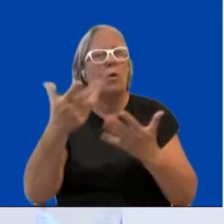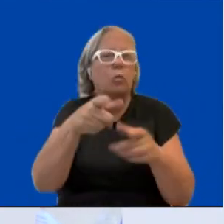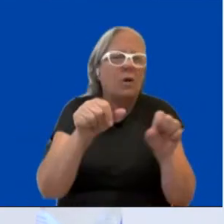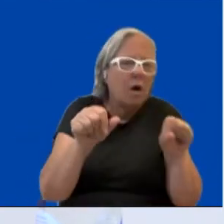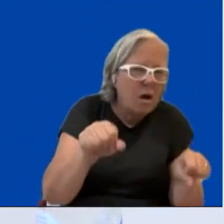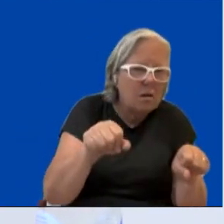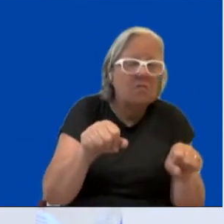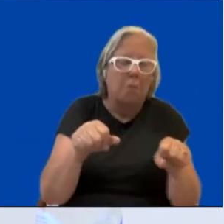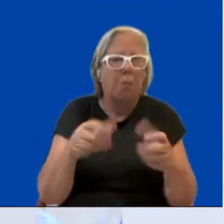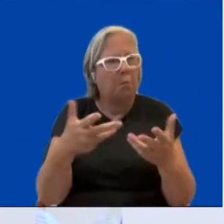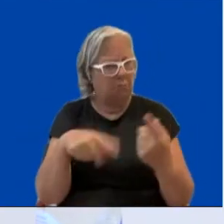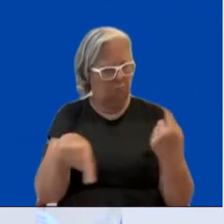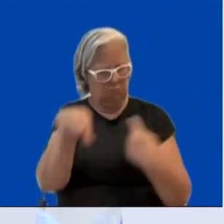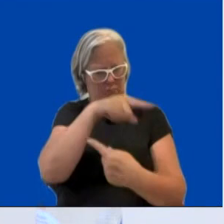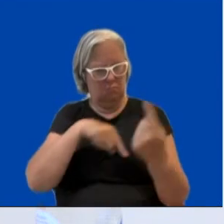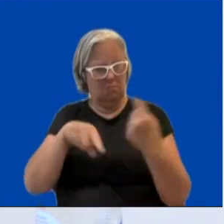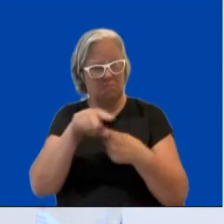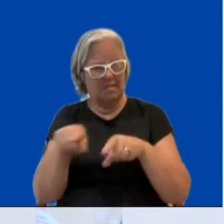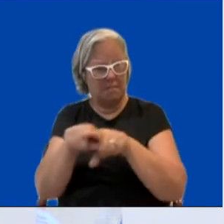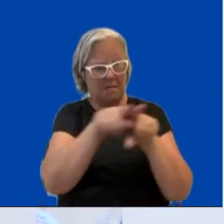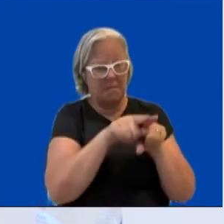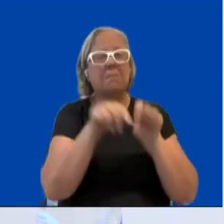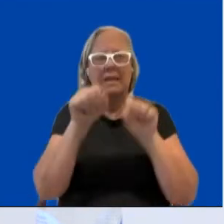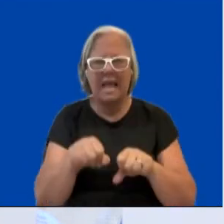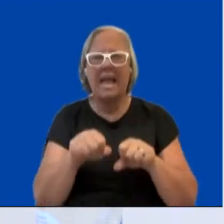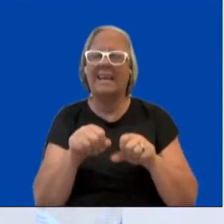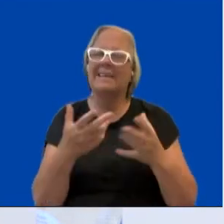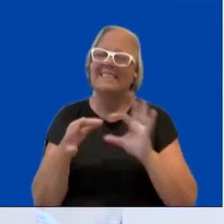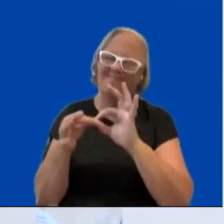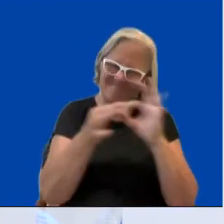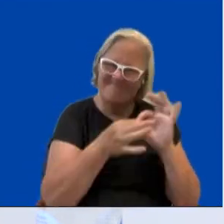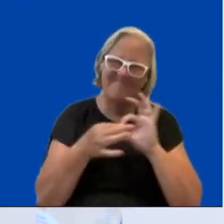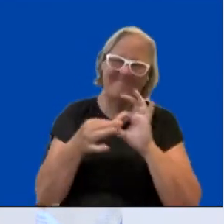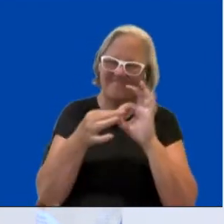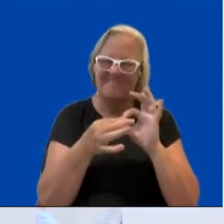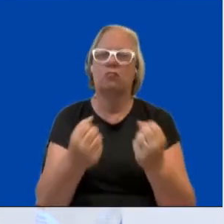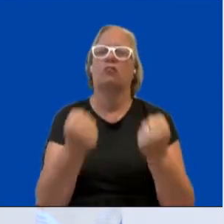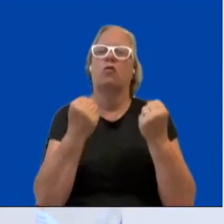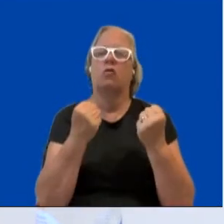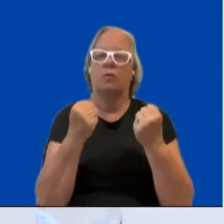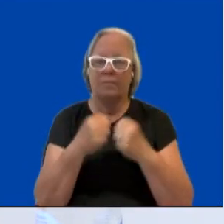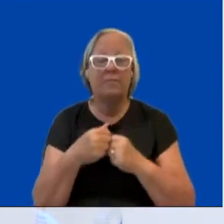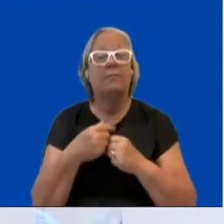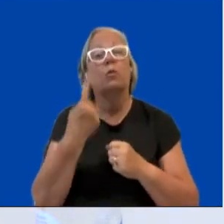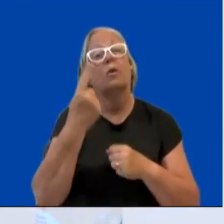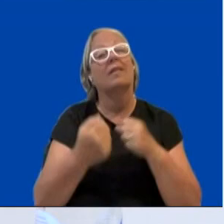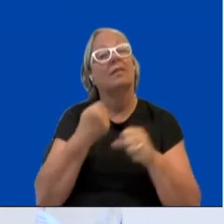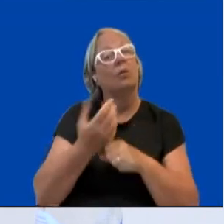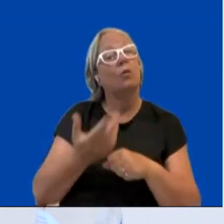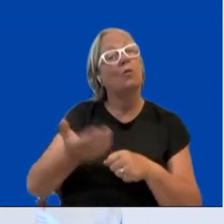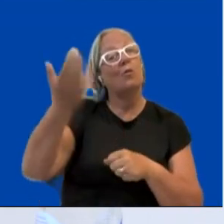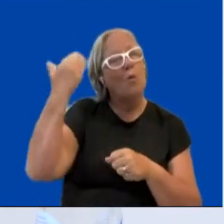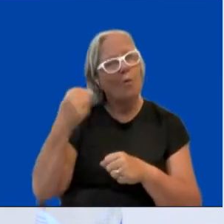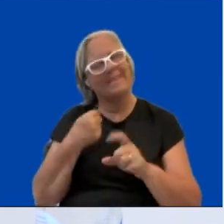also should join forces in that. So we launched this campaign last year. We invited many of our, let's say,